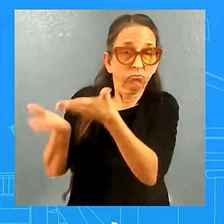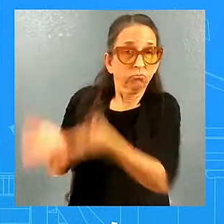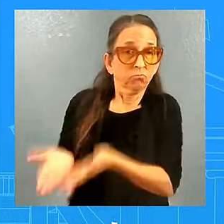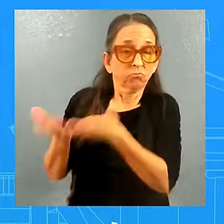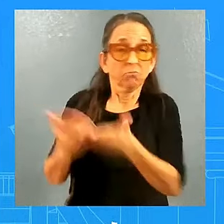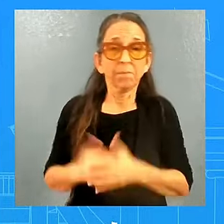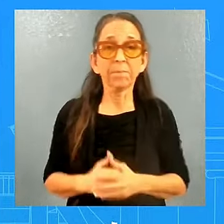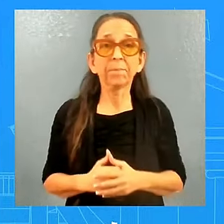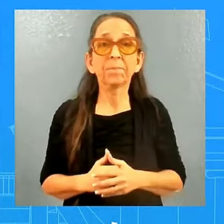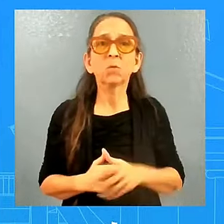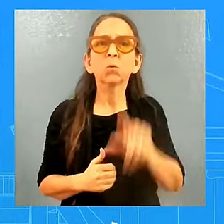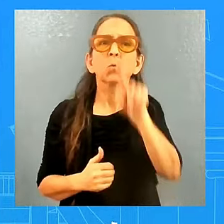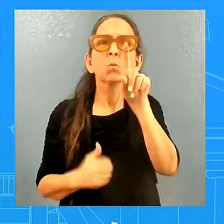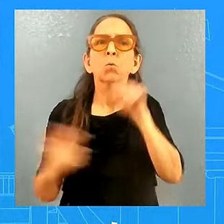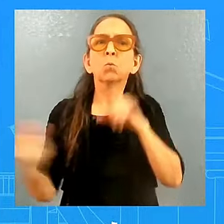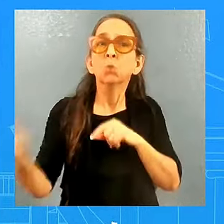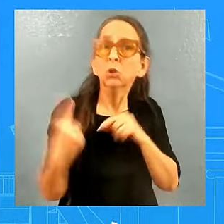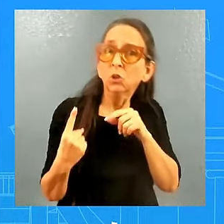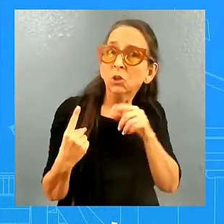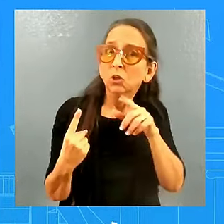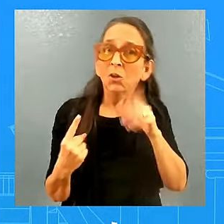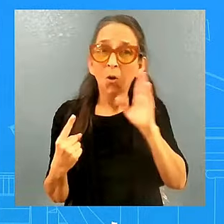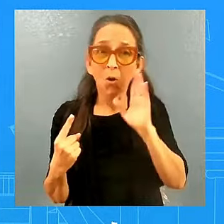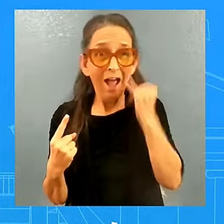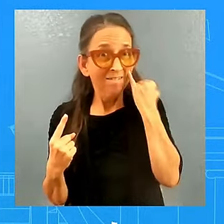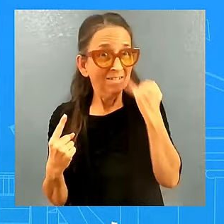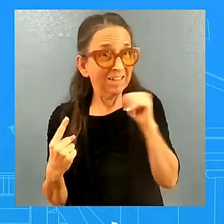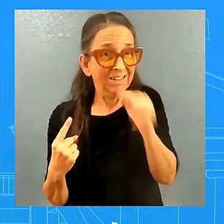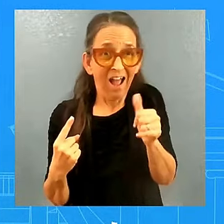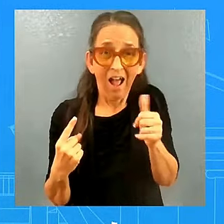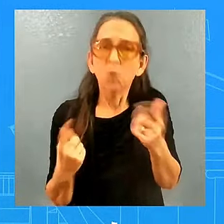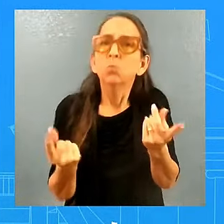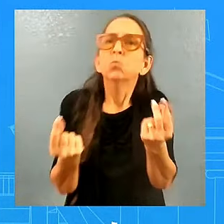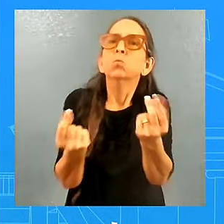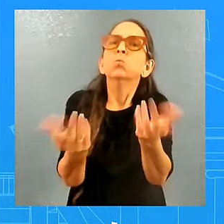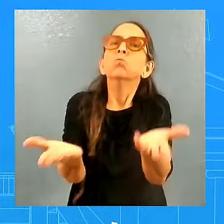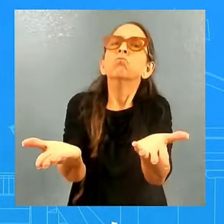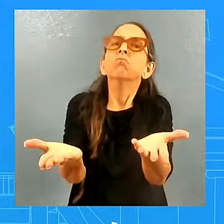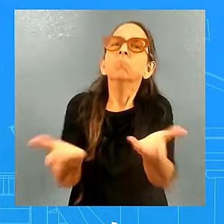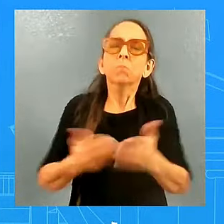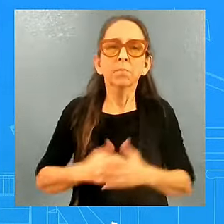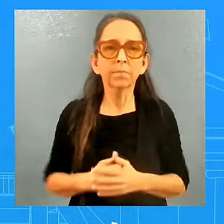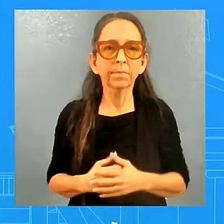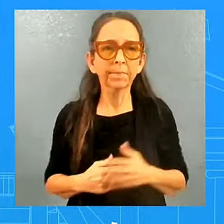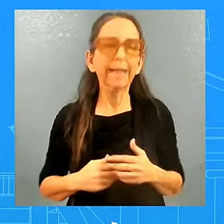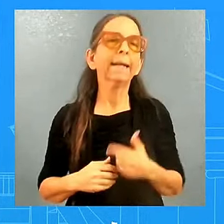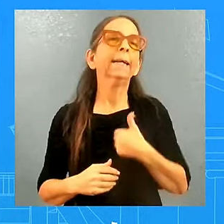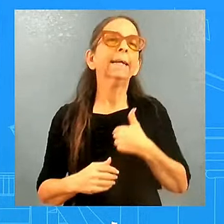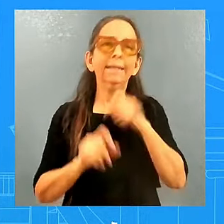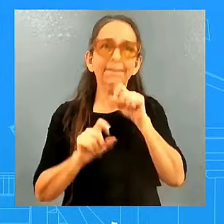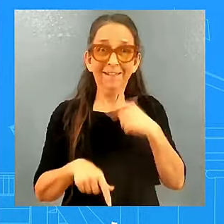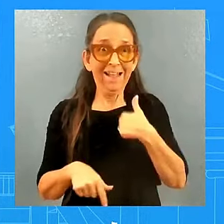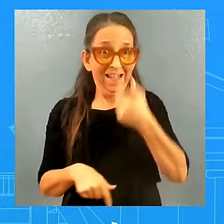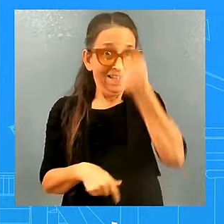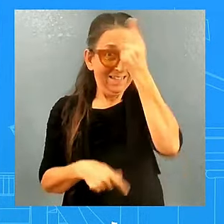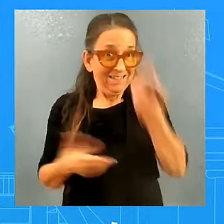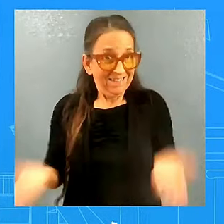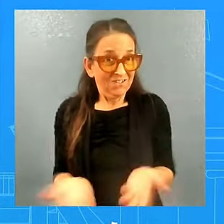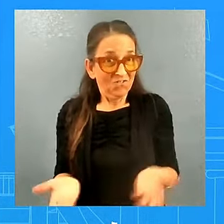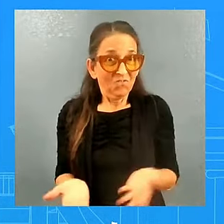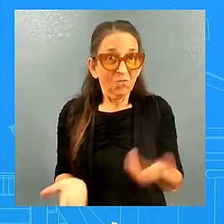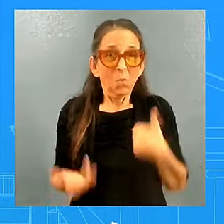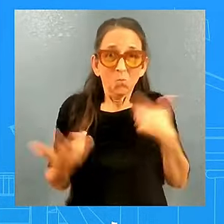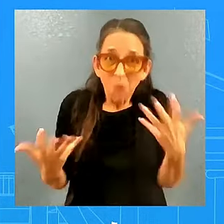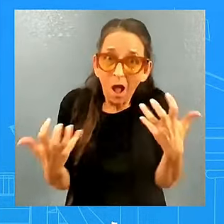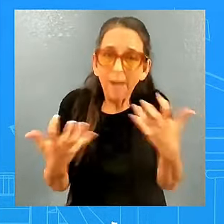I mean, look, we're here to assist. We want to have a peaceful transition of power. We want to make sure they have what they need. I